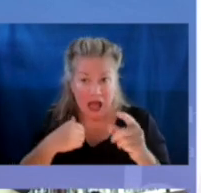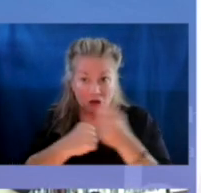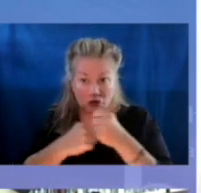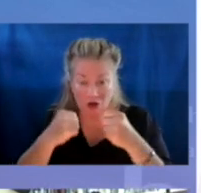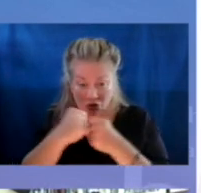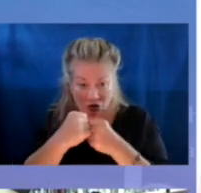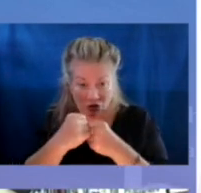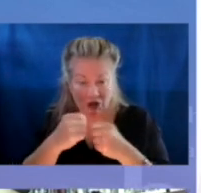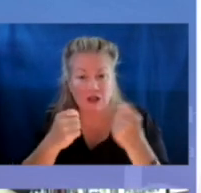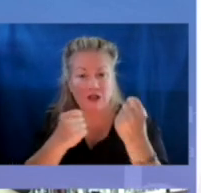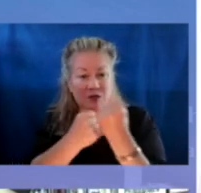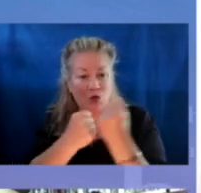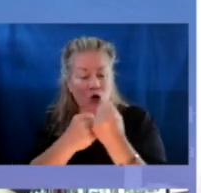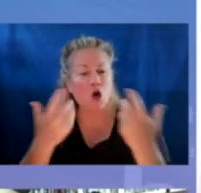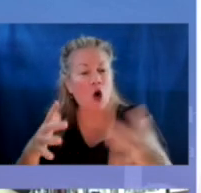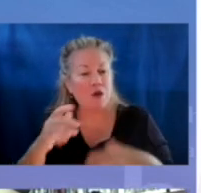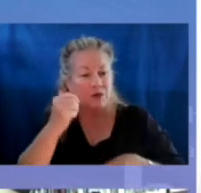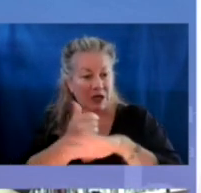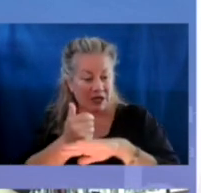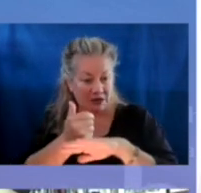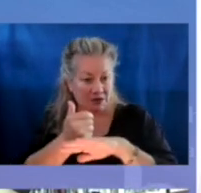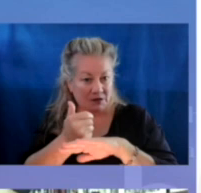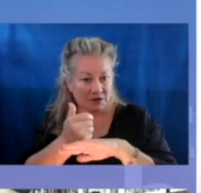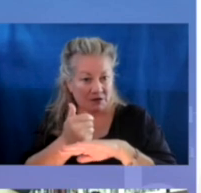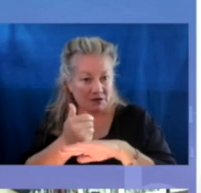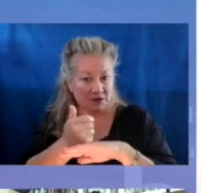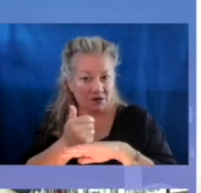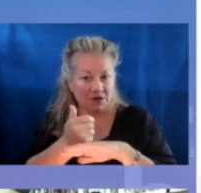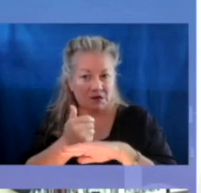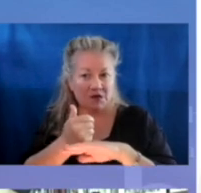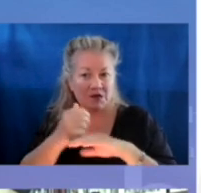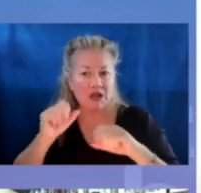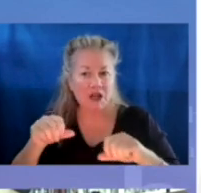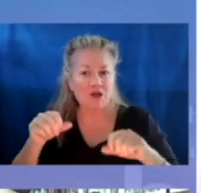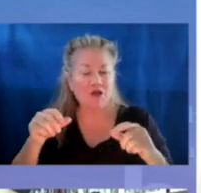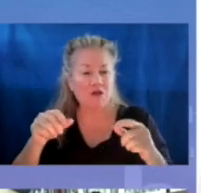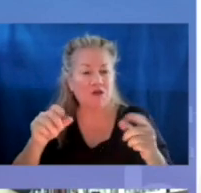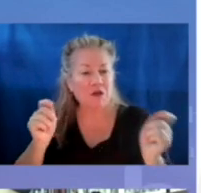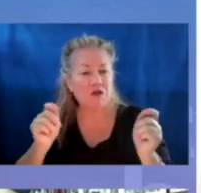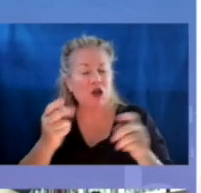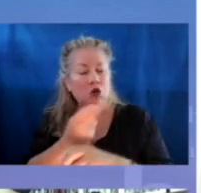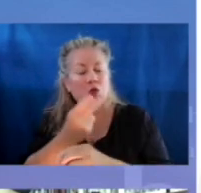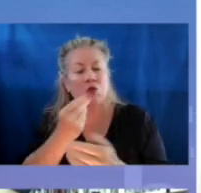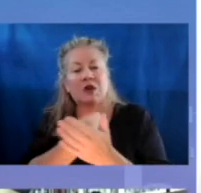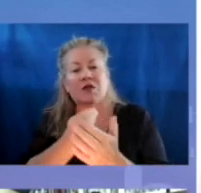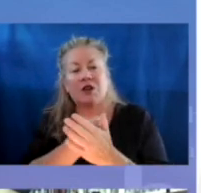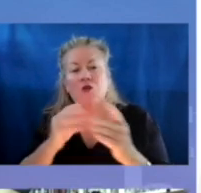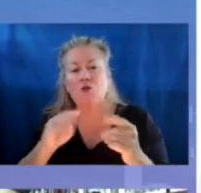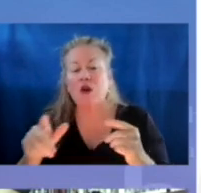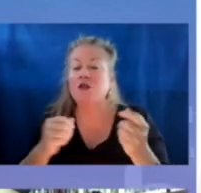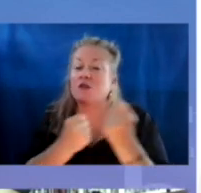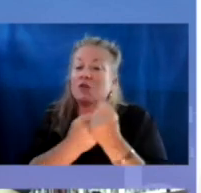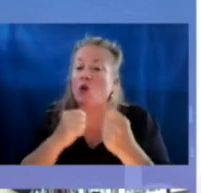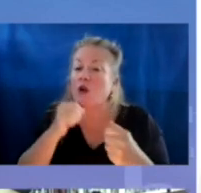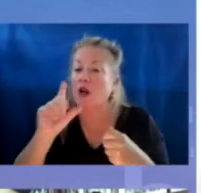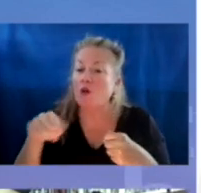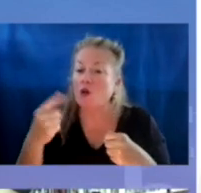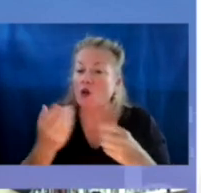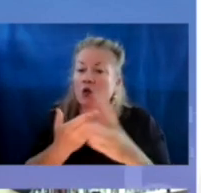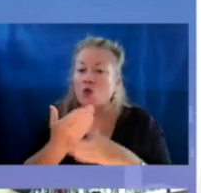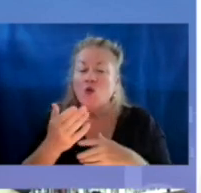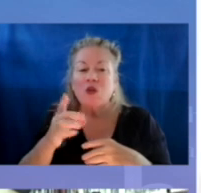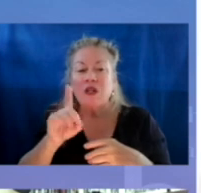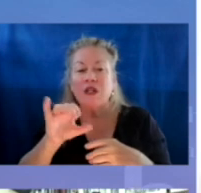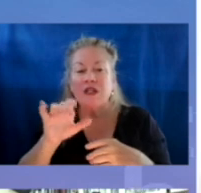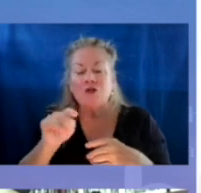infrastructure and support already in place, and so was really able to pivot and use these funds well, support not just through